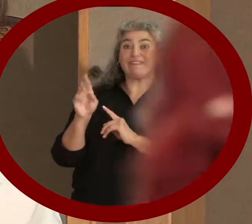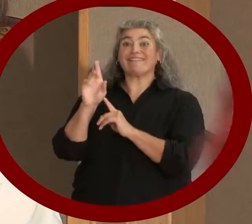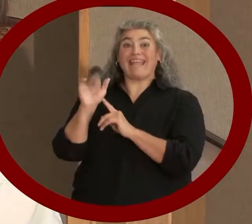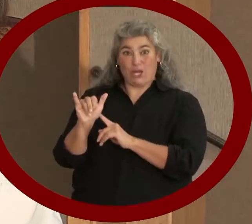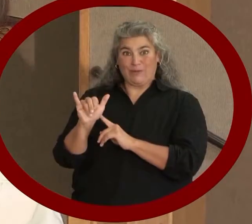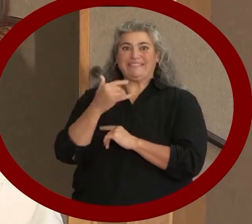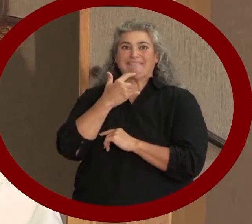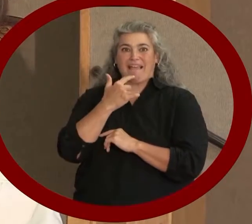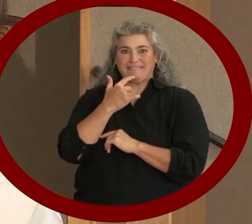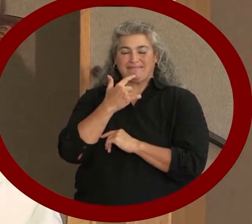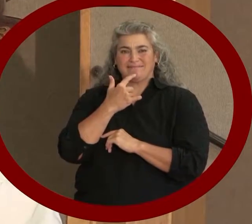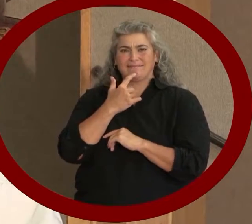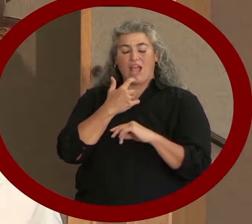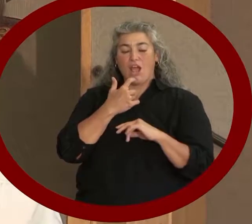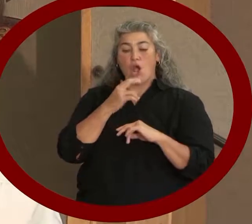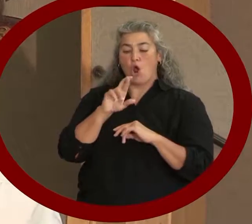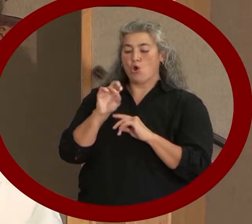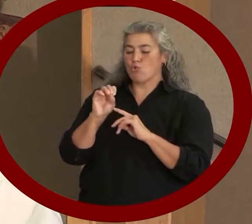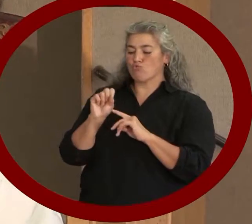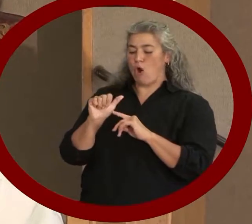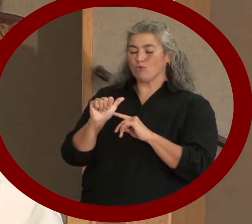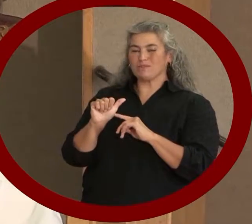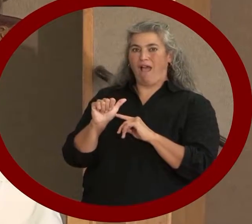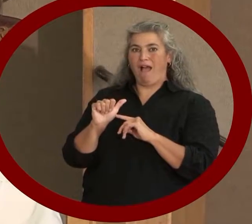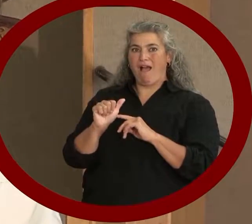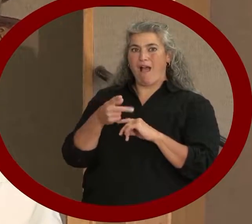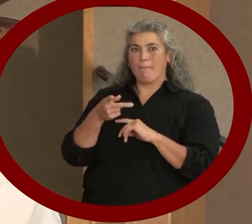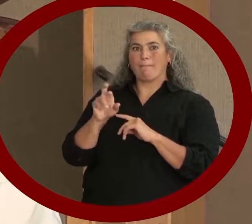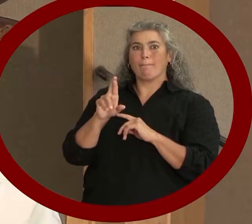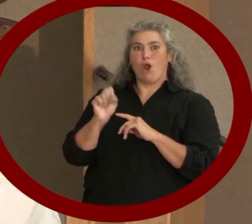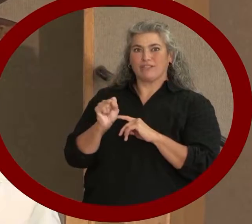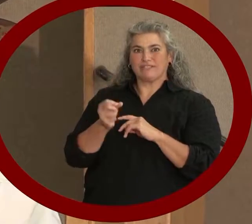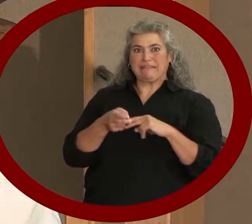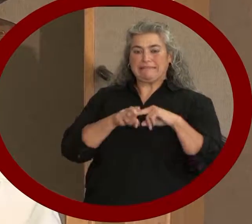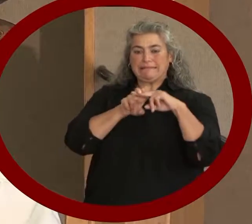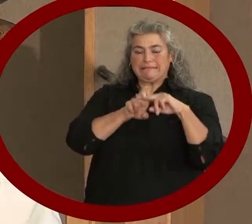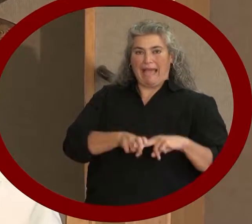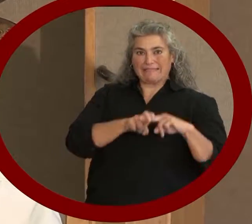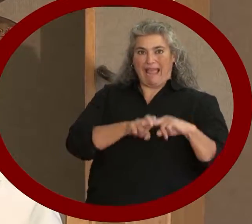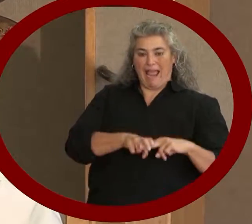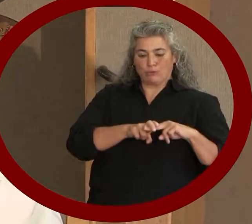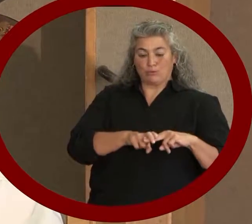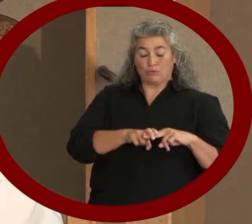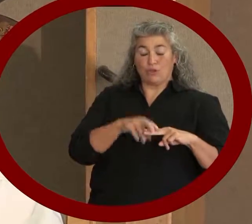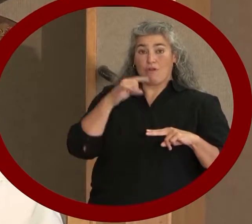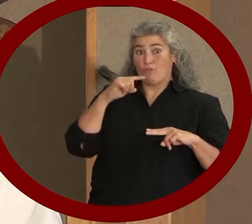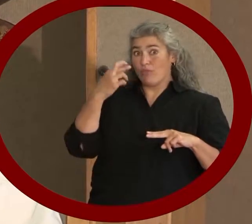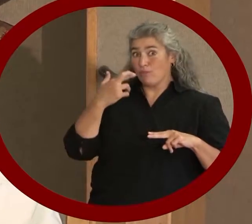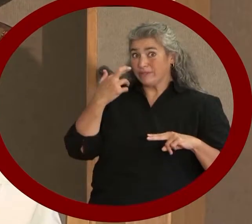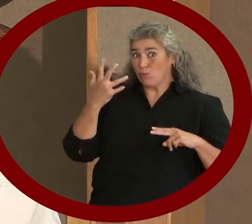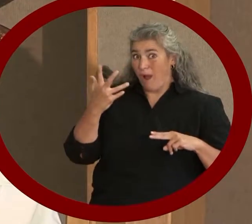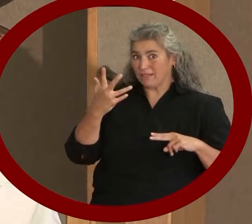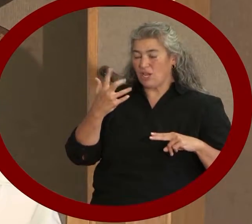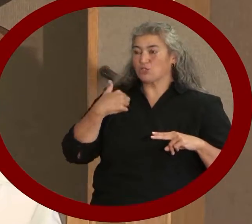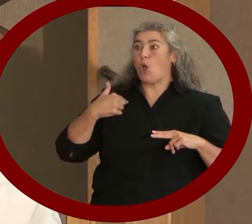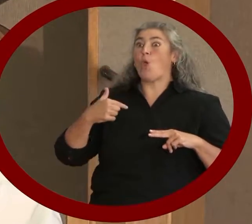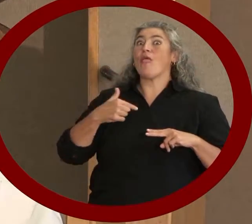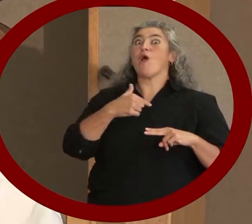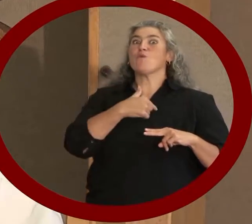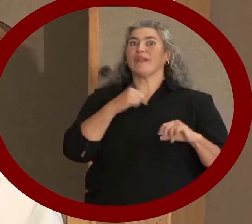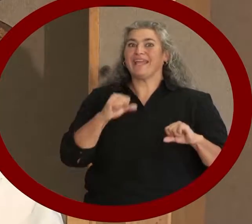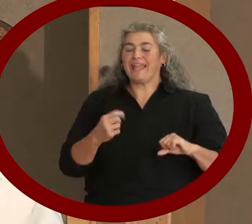stand up, but not stand still. So, I ask each of you to join me